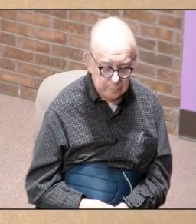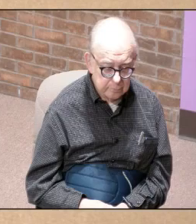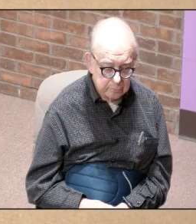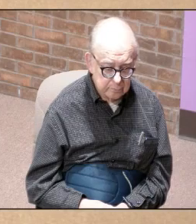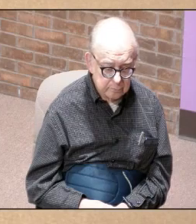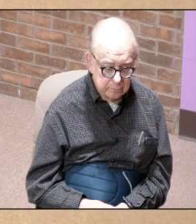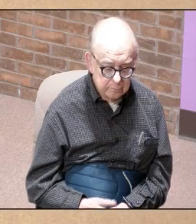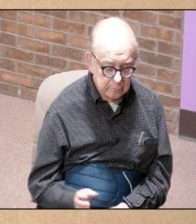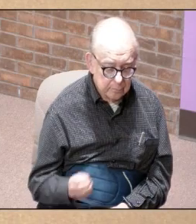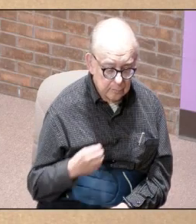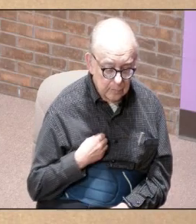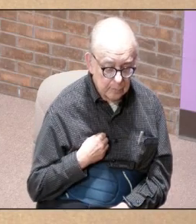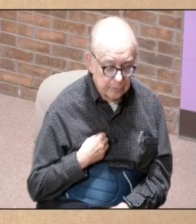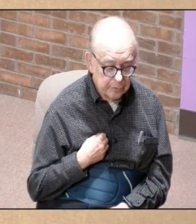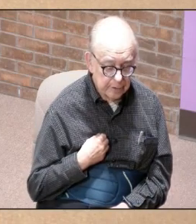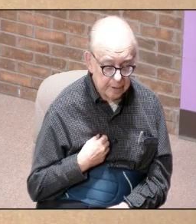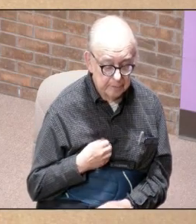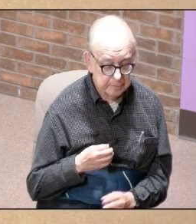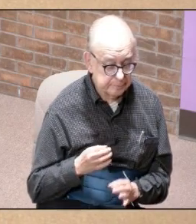or would you hesitate